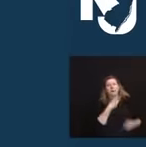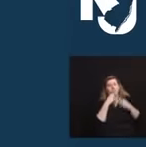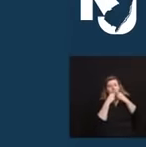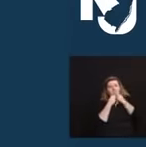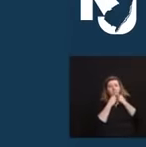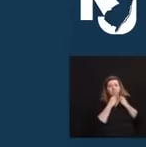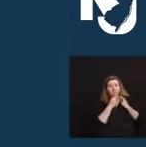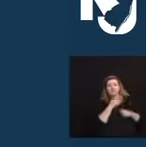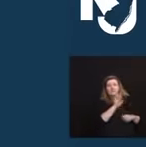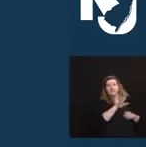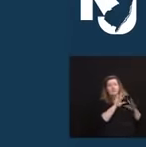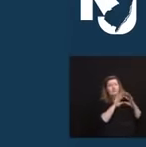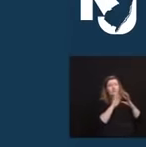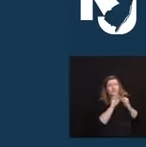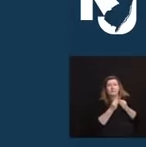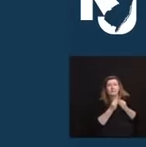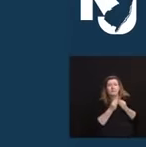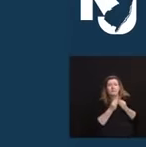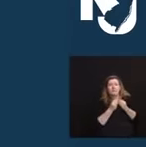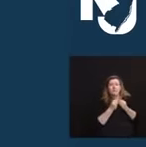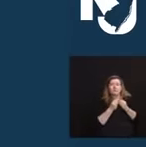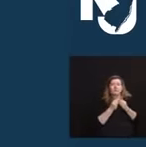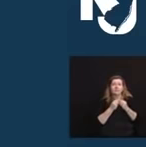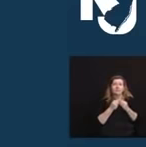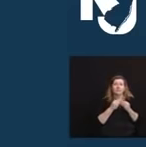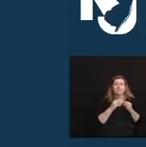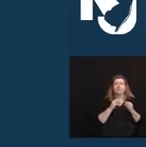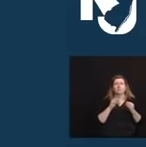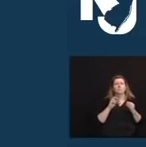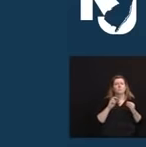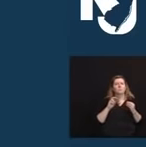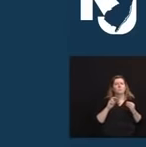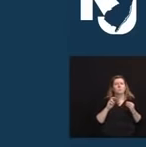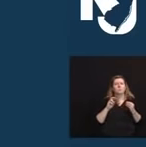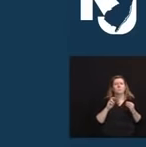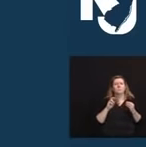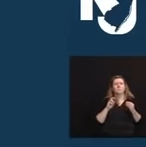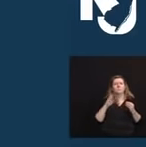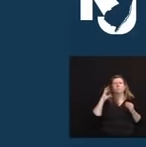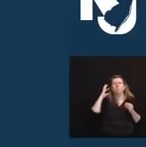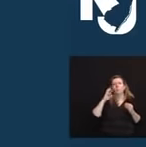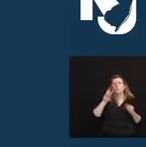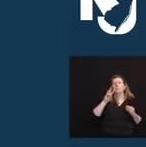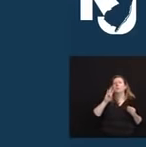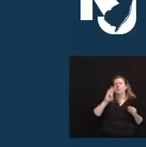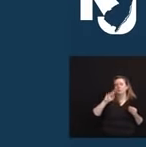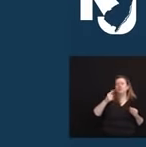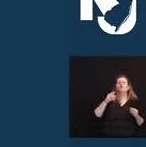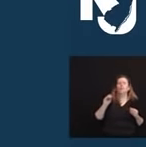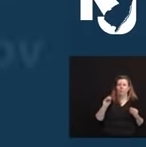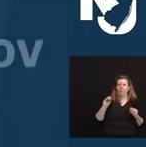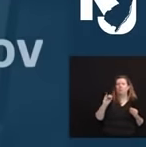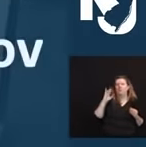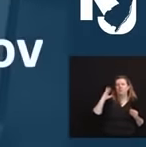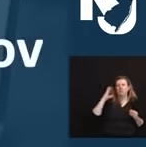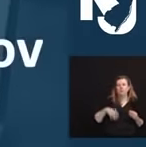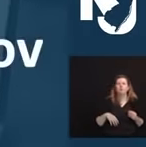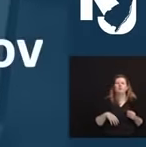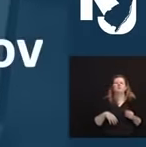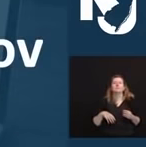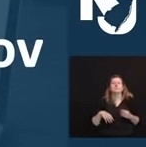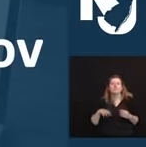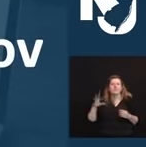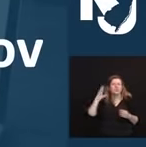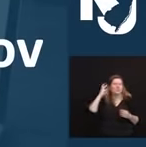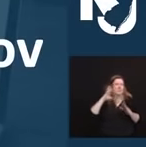WBGO and New Jersey public radio family, in our prayers. He will be missed. So let's end today with a couple of stories